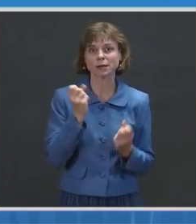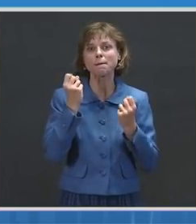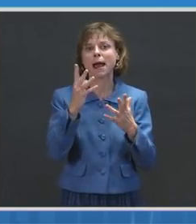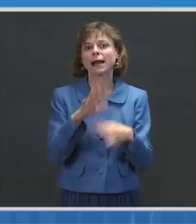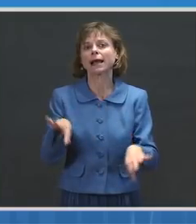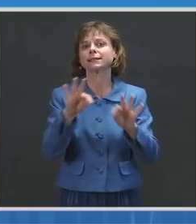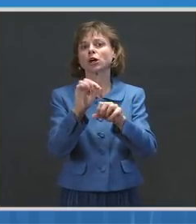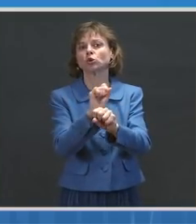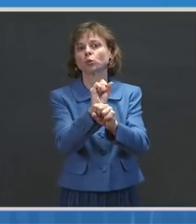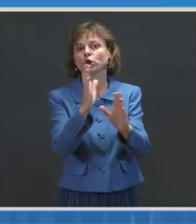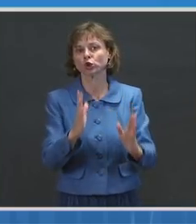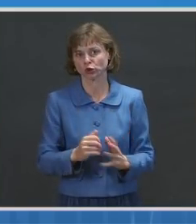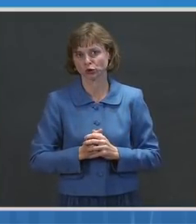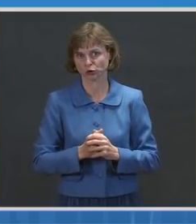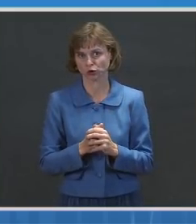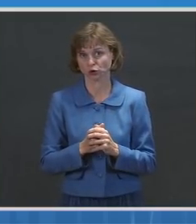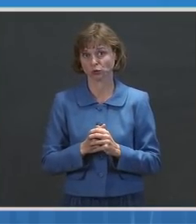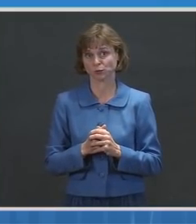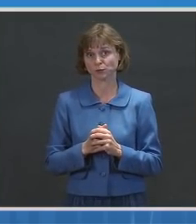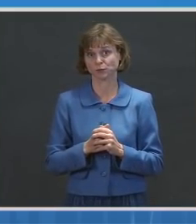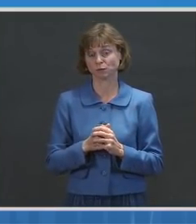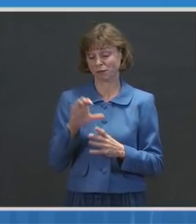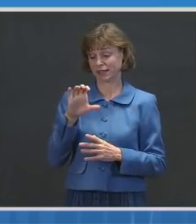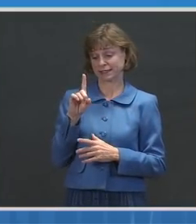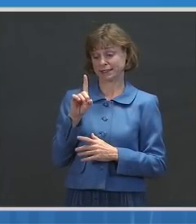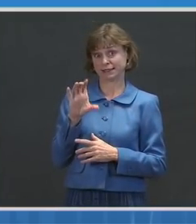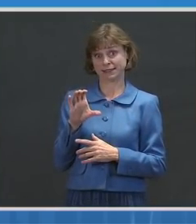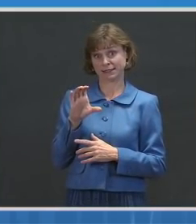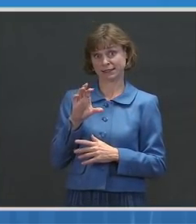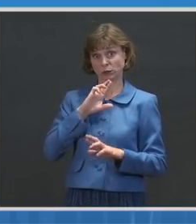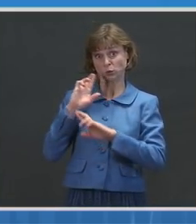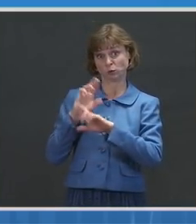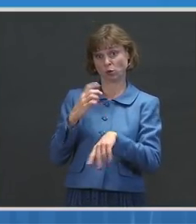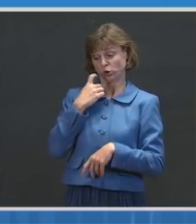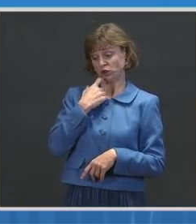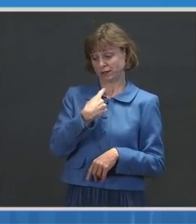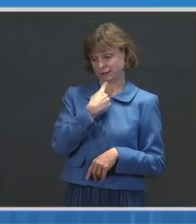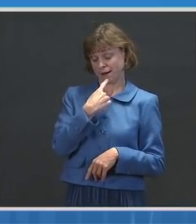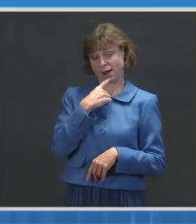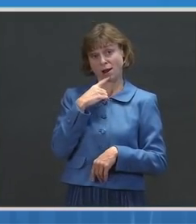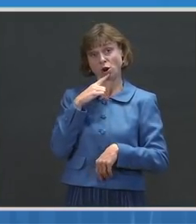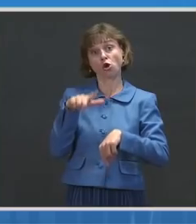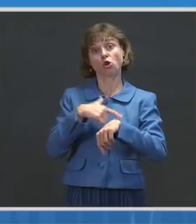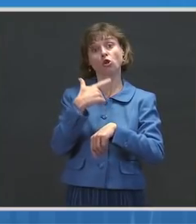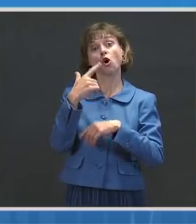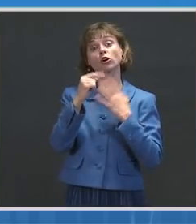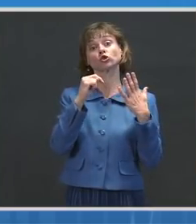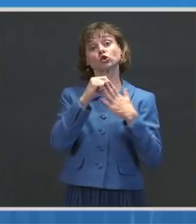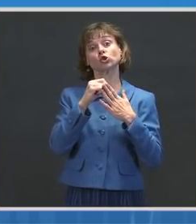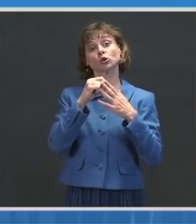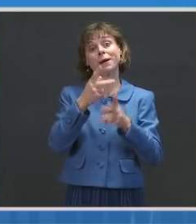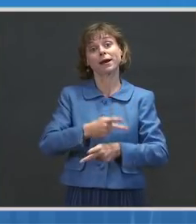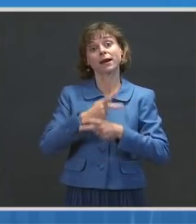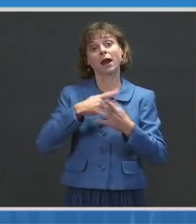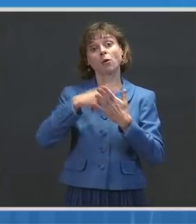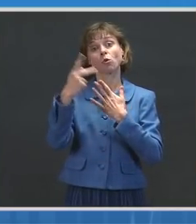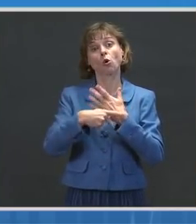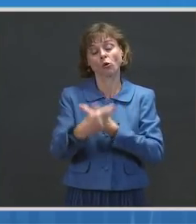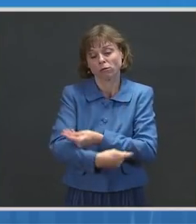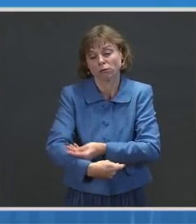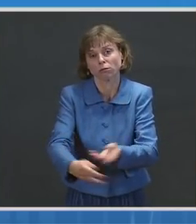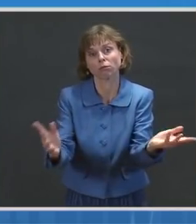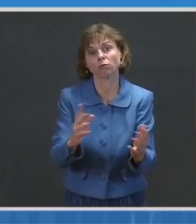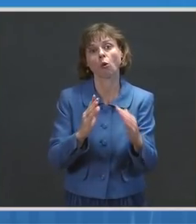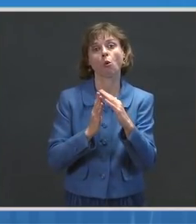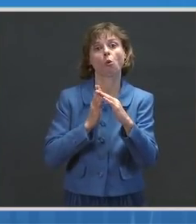report, the long-term care program has administered now over 4.8 million doses